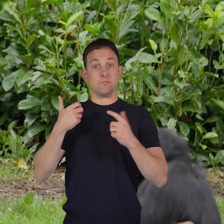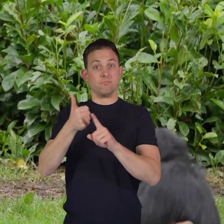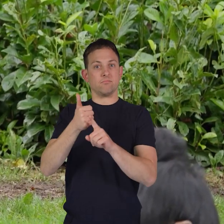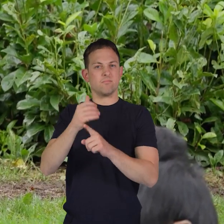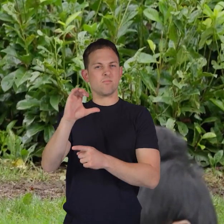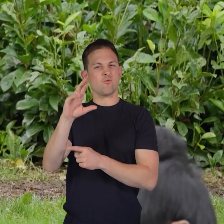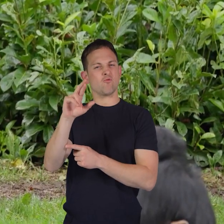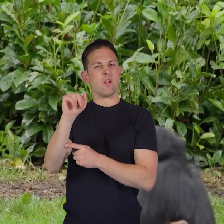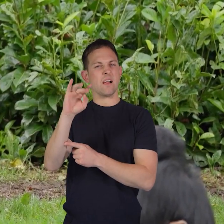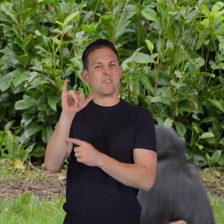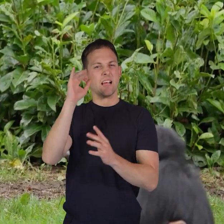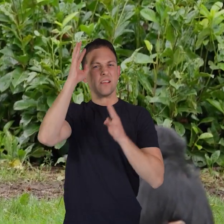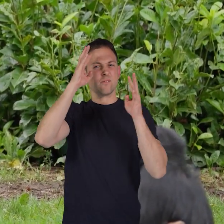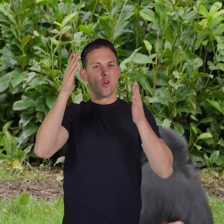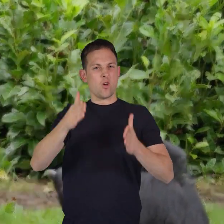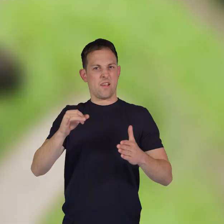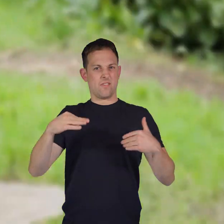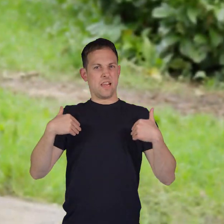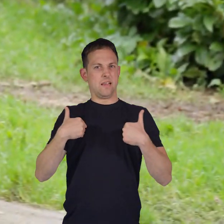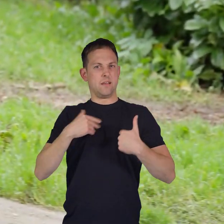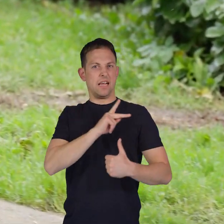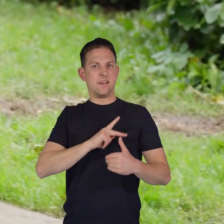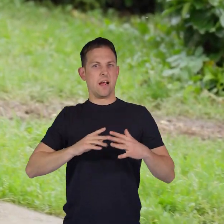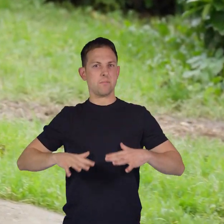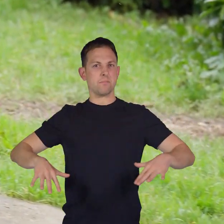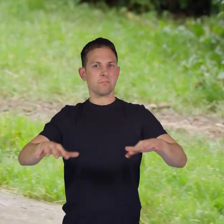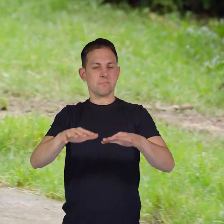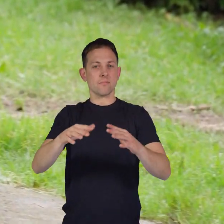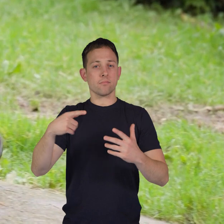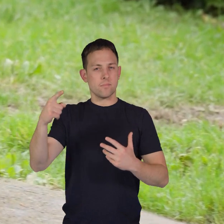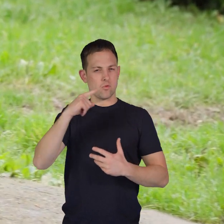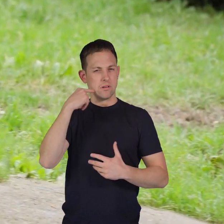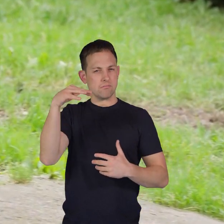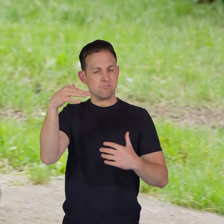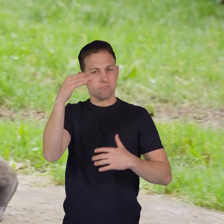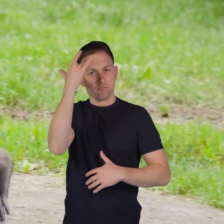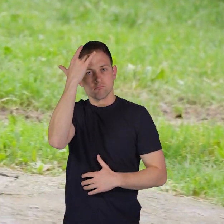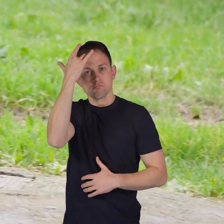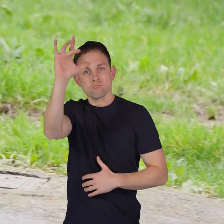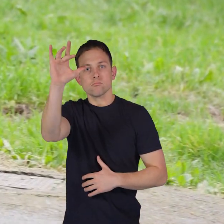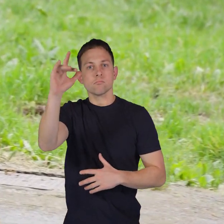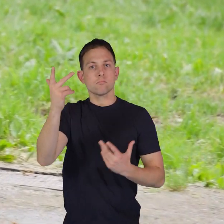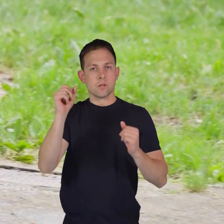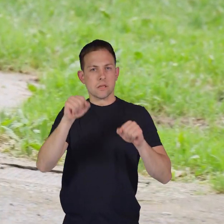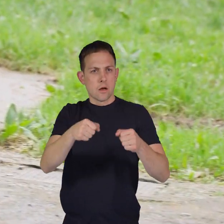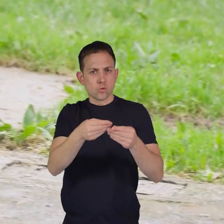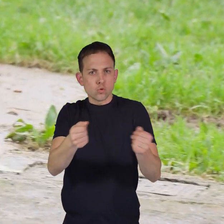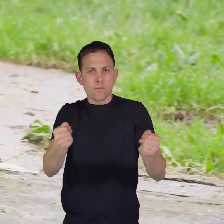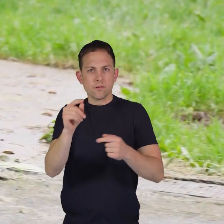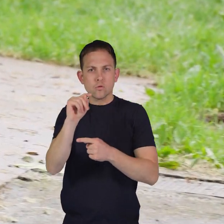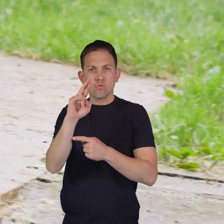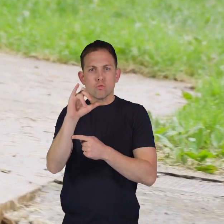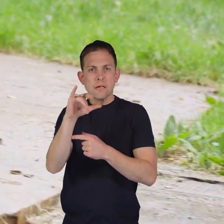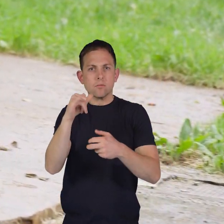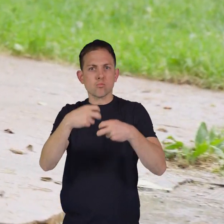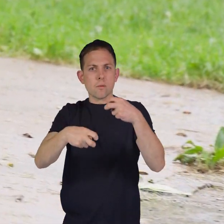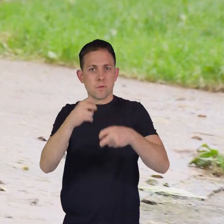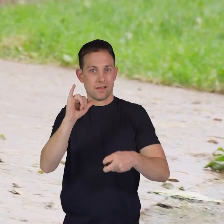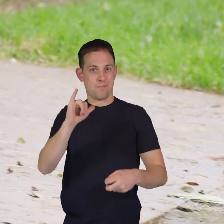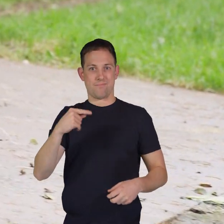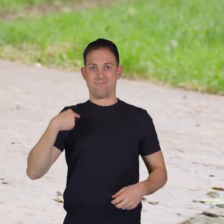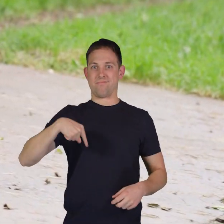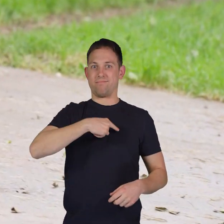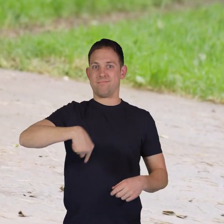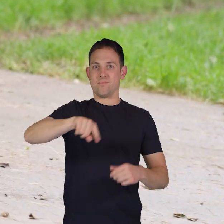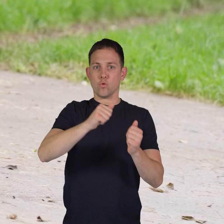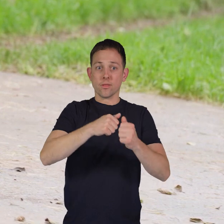crafty inventors of the animal kingdom they are incredibly clever and can solve tricky problems just as we do with